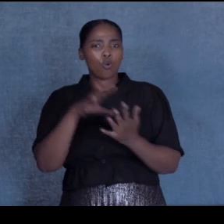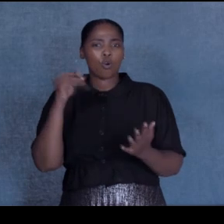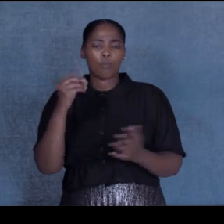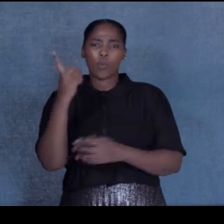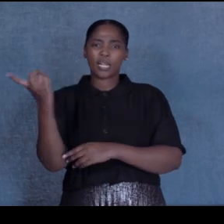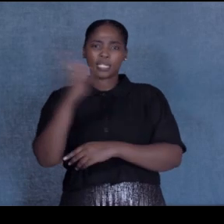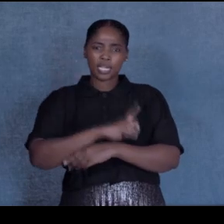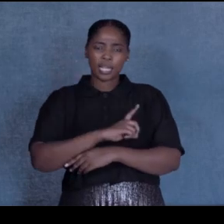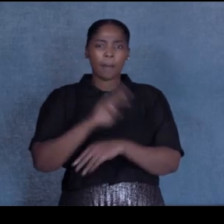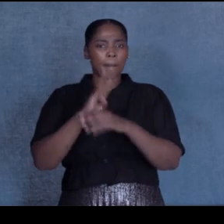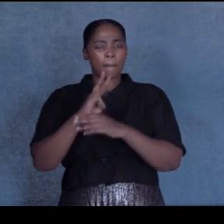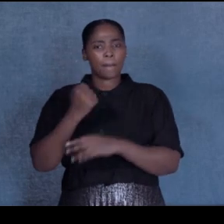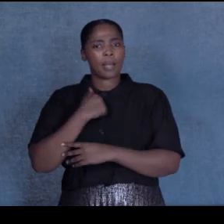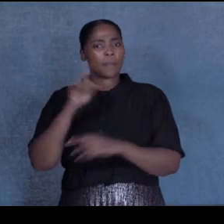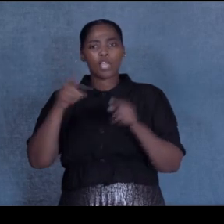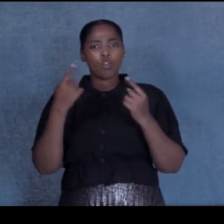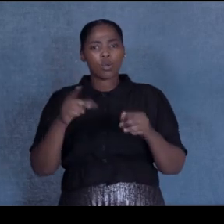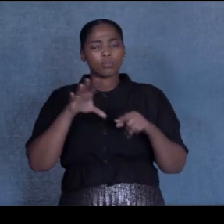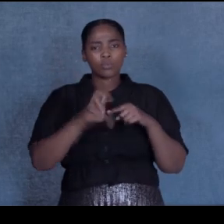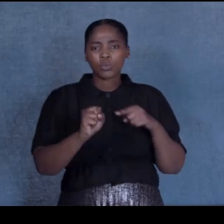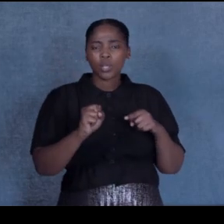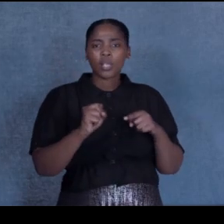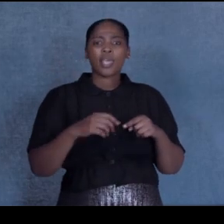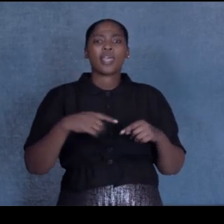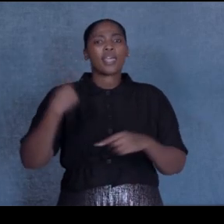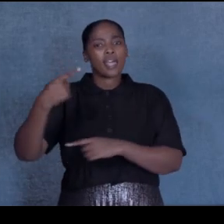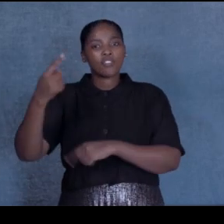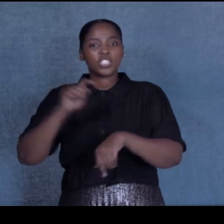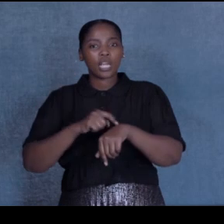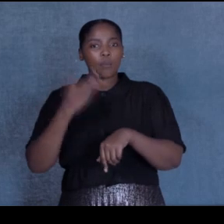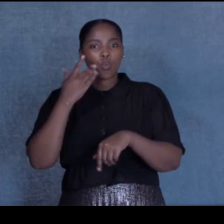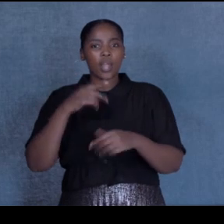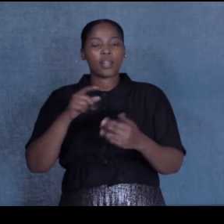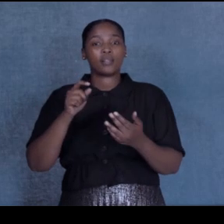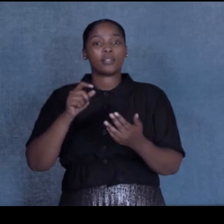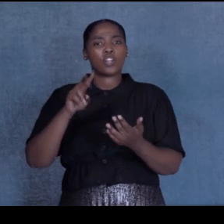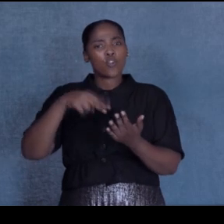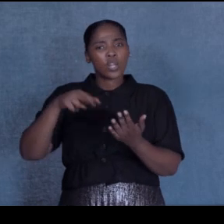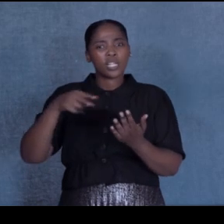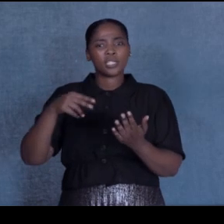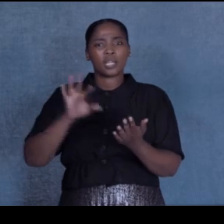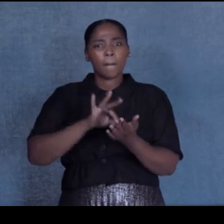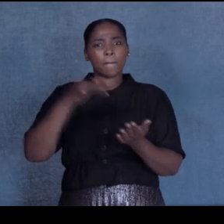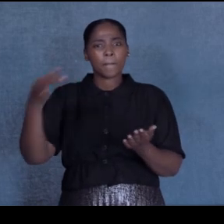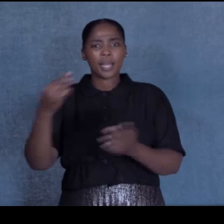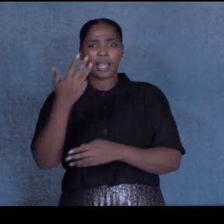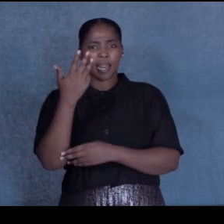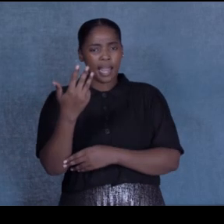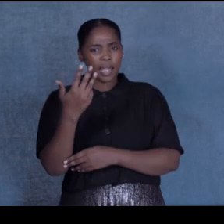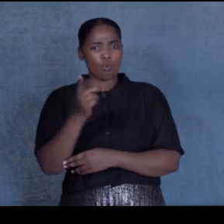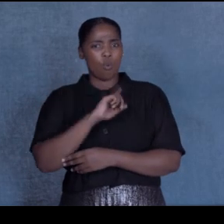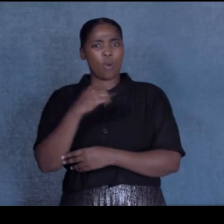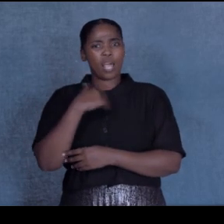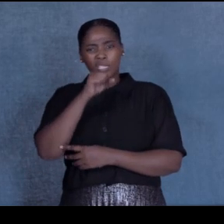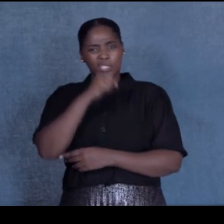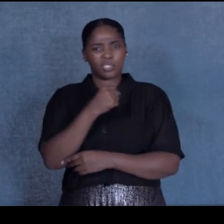mother couldn't realize. On every time I read page 9, I sneeze. Why do I sneeze on page 9?